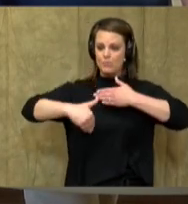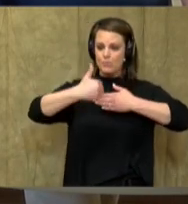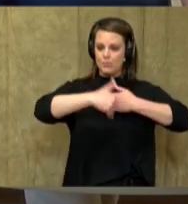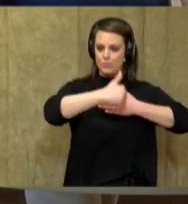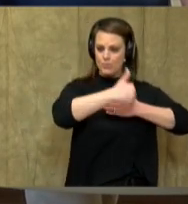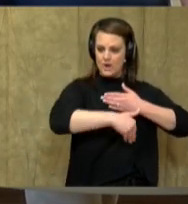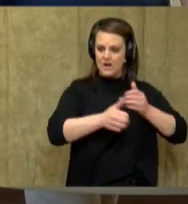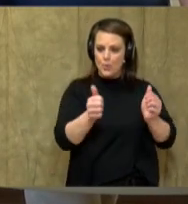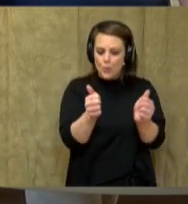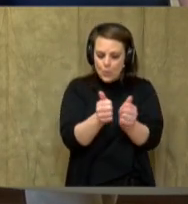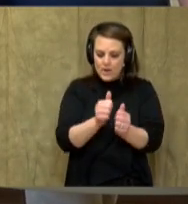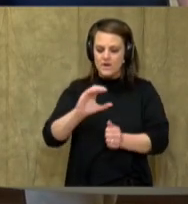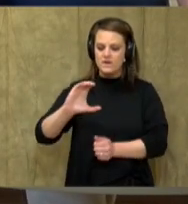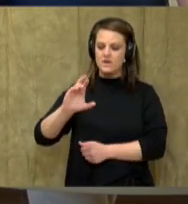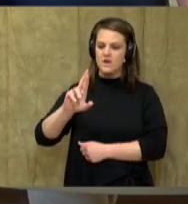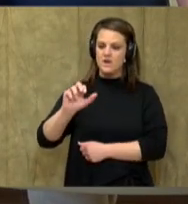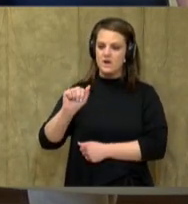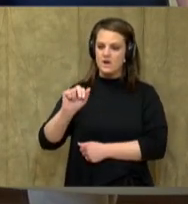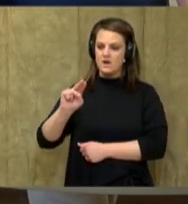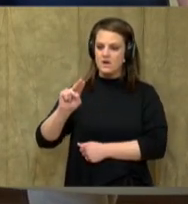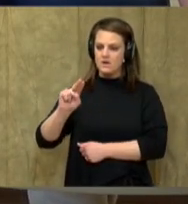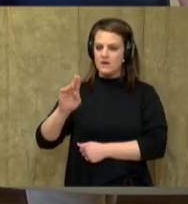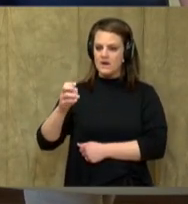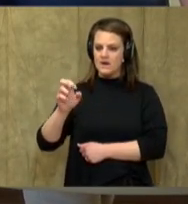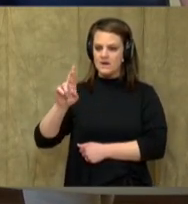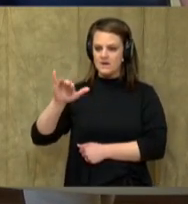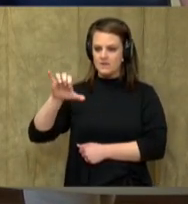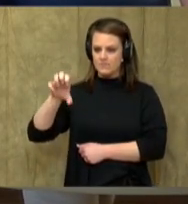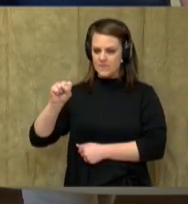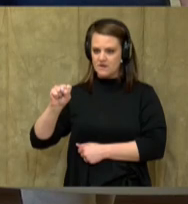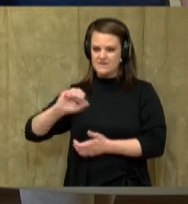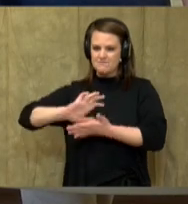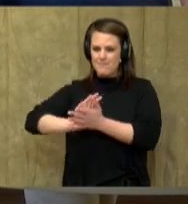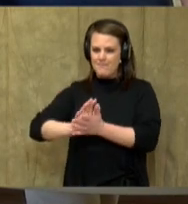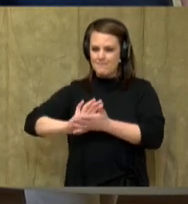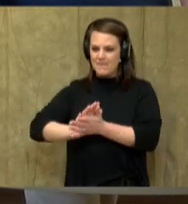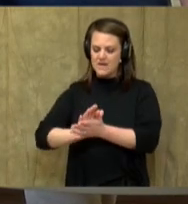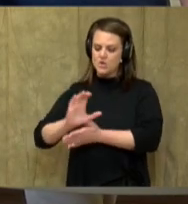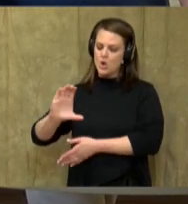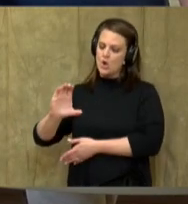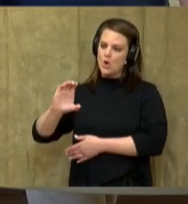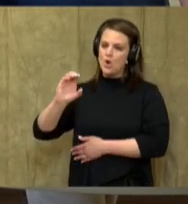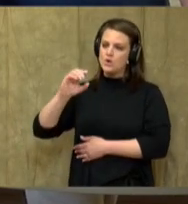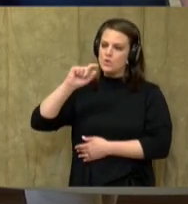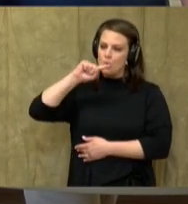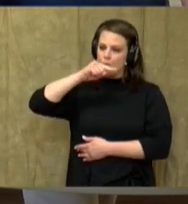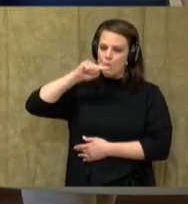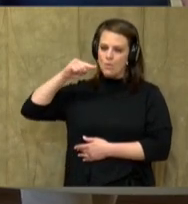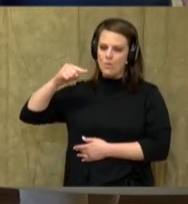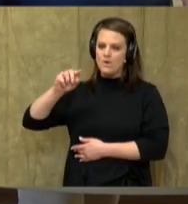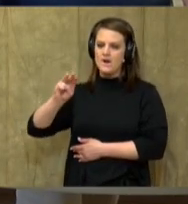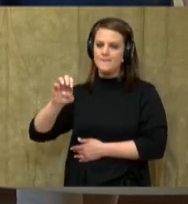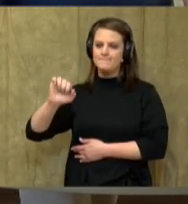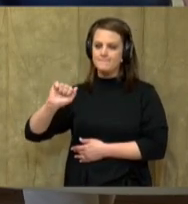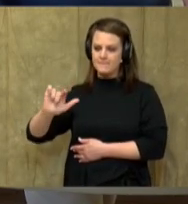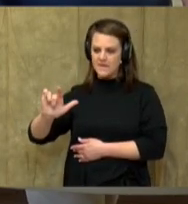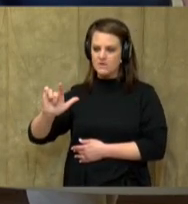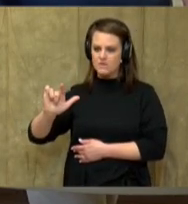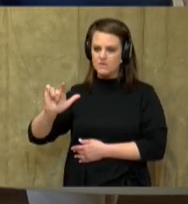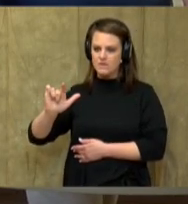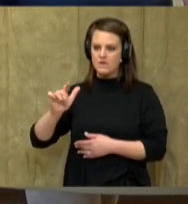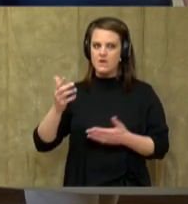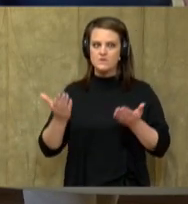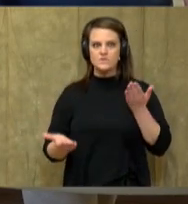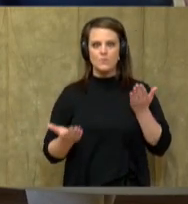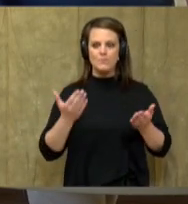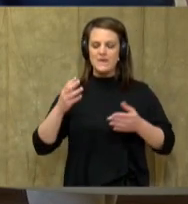mashed into cornmeal. Hmm. So undoubtedly, they used the cranberries to